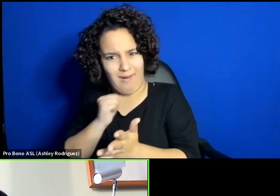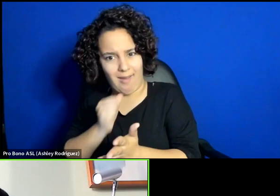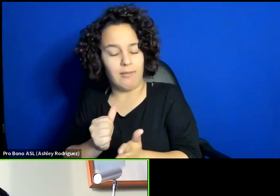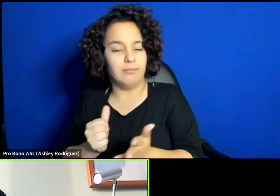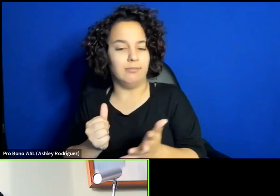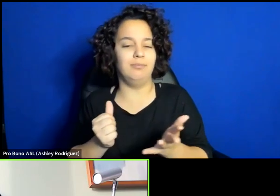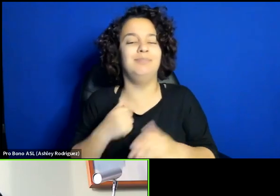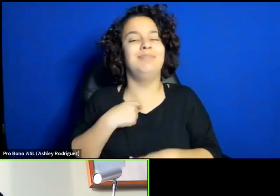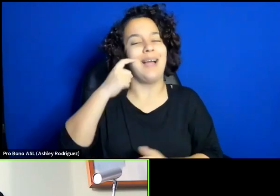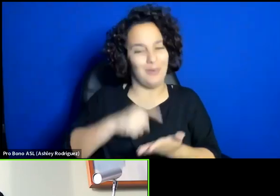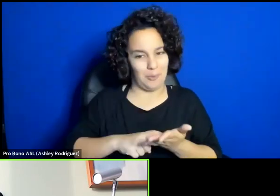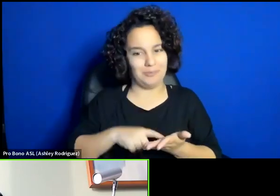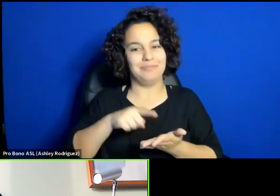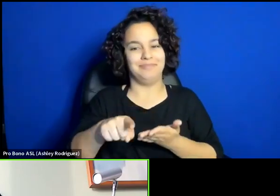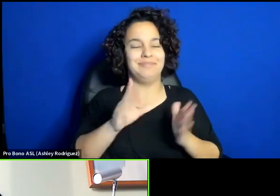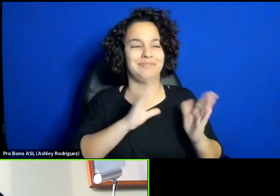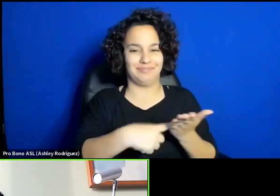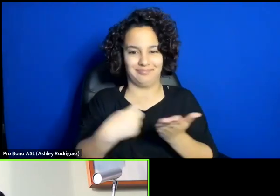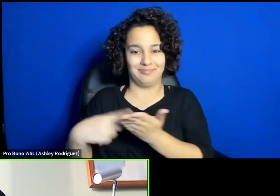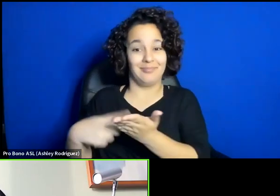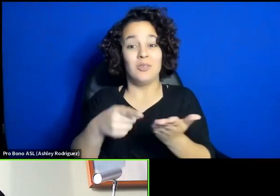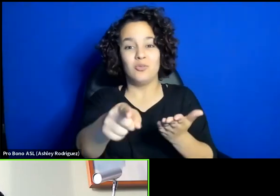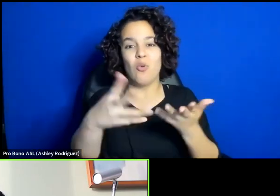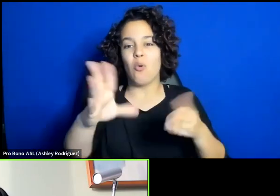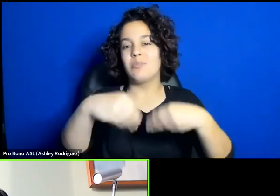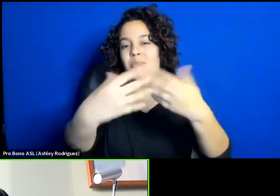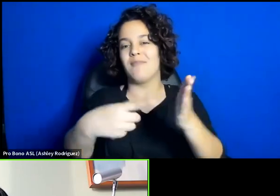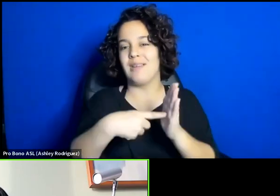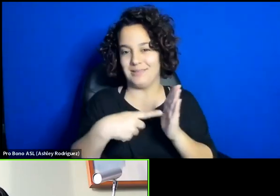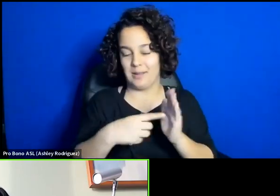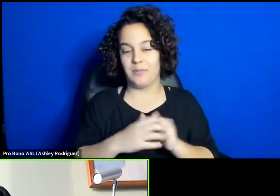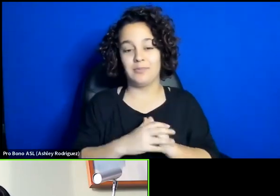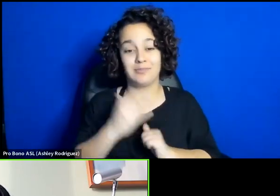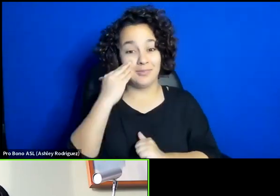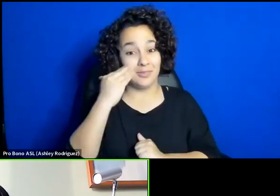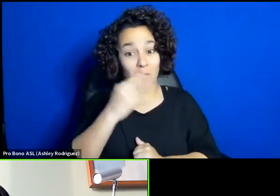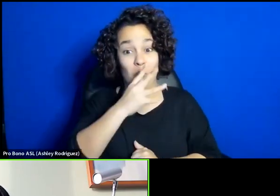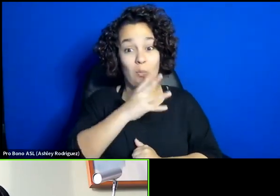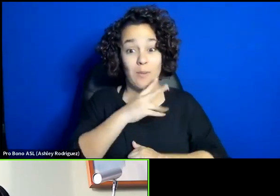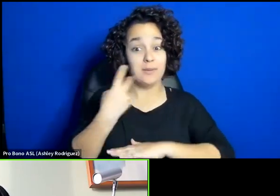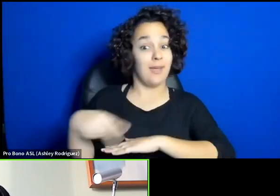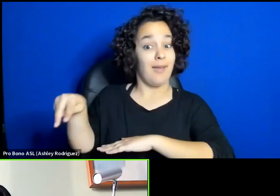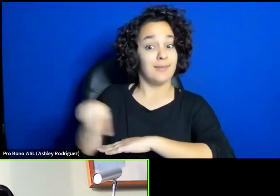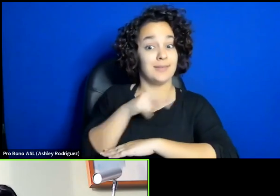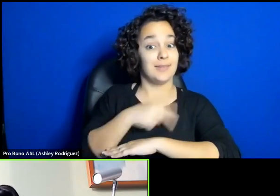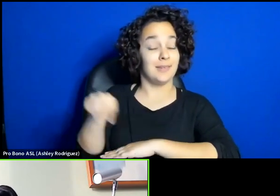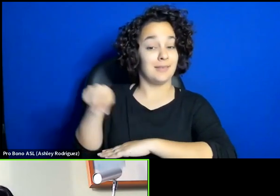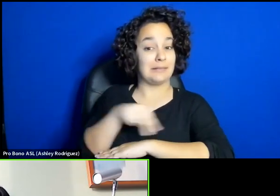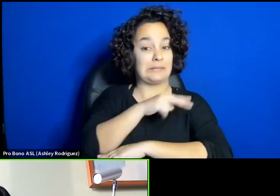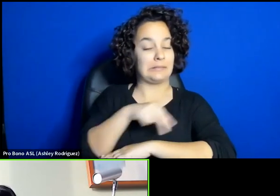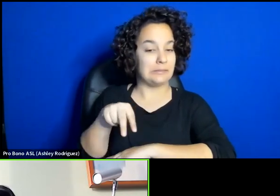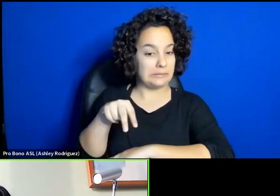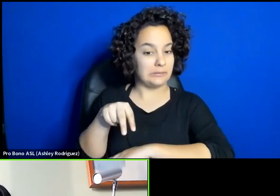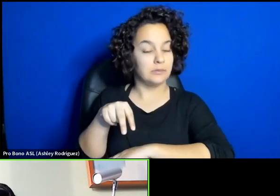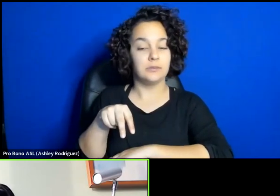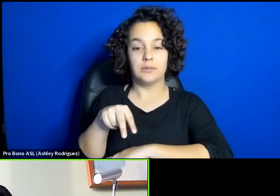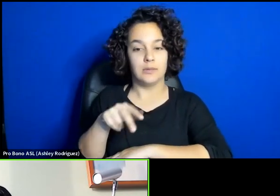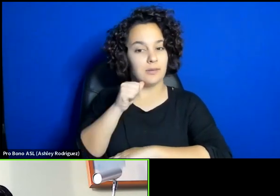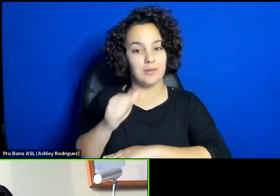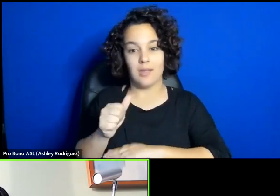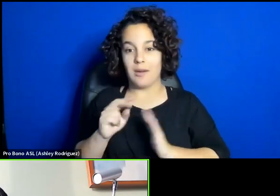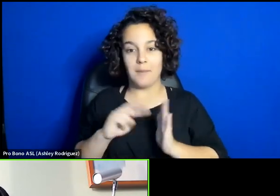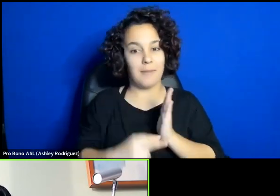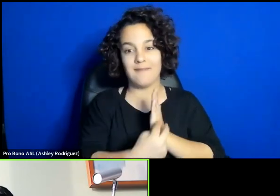and in some of the examples that you guys already gave a woman dancing on stage is not a metaphor for